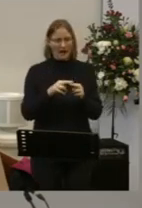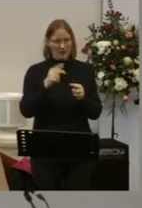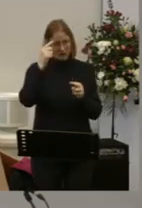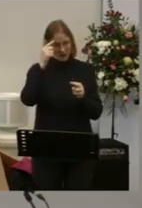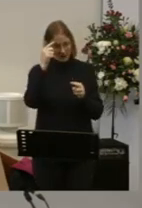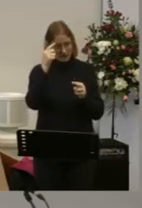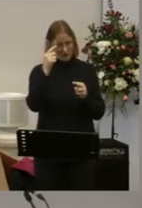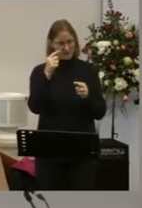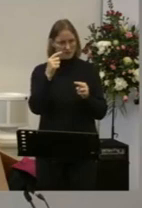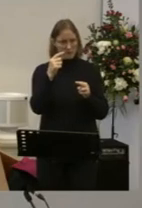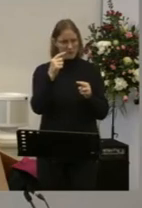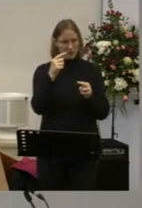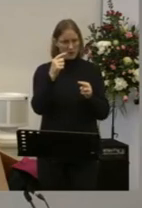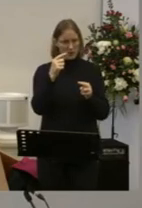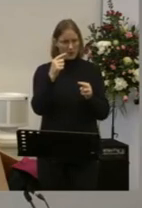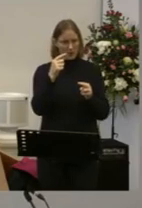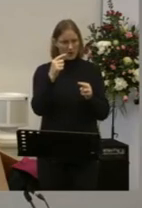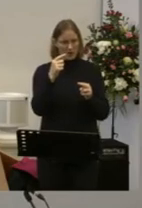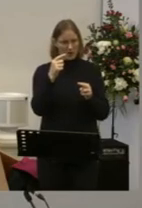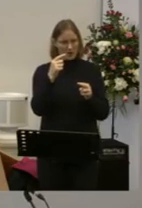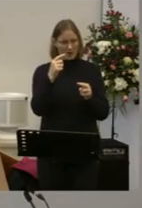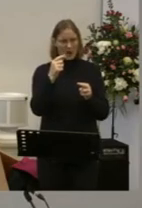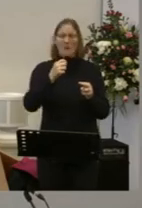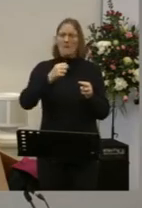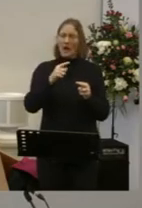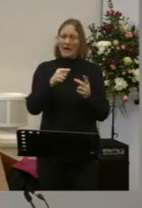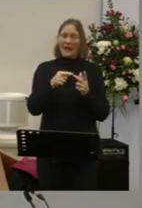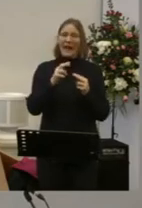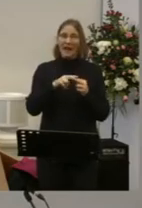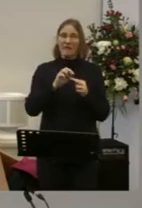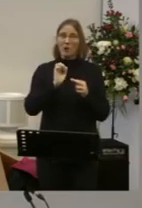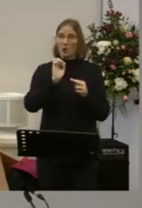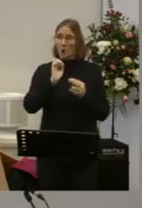You are trying to claim that your salvation is dependent on your own behaviour